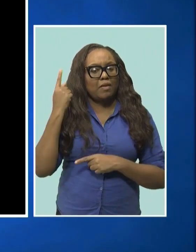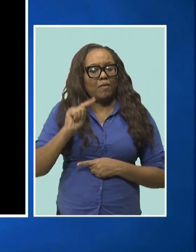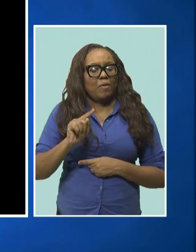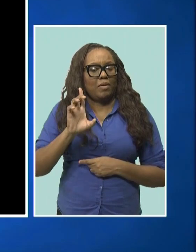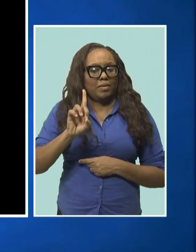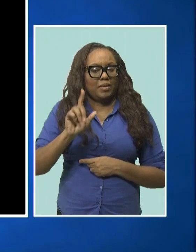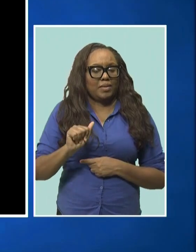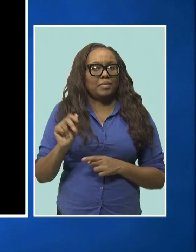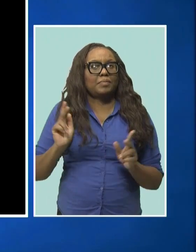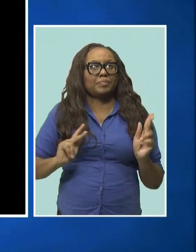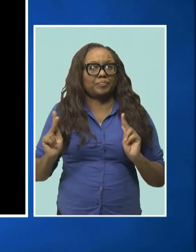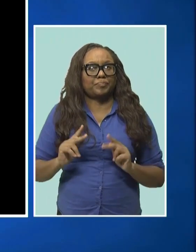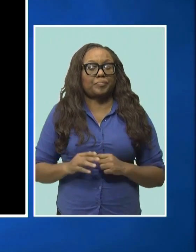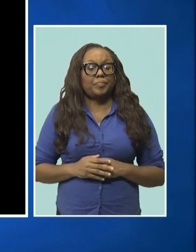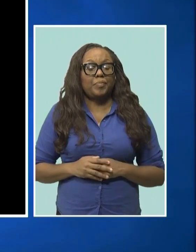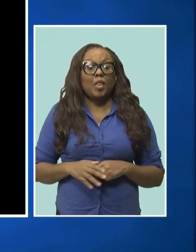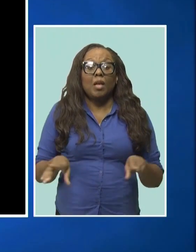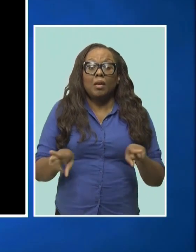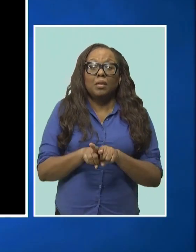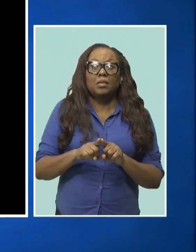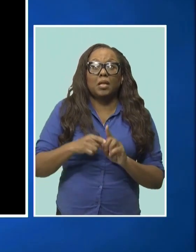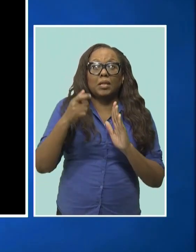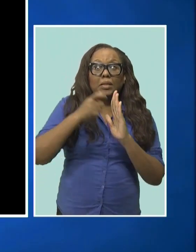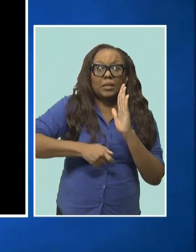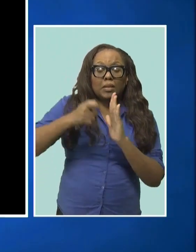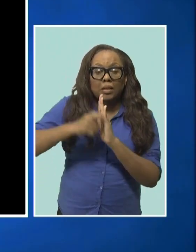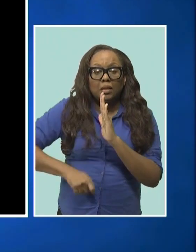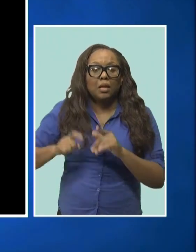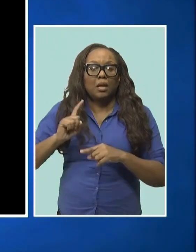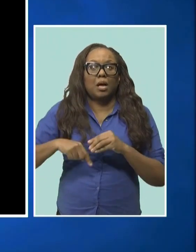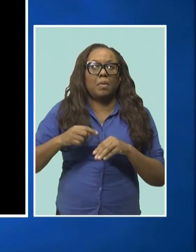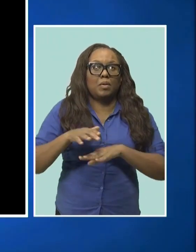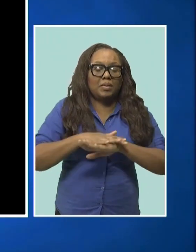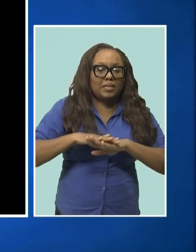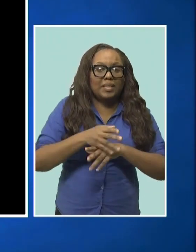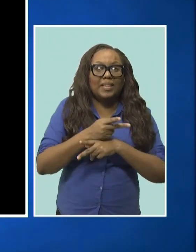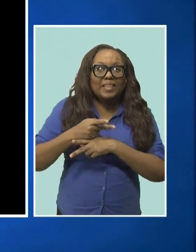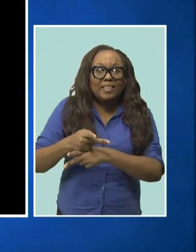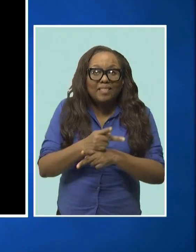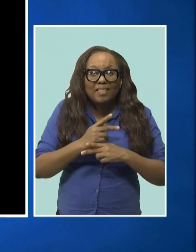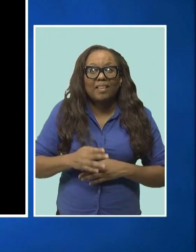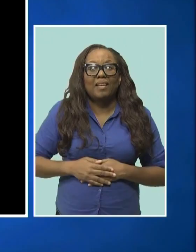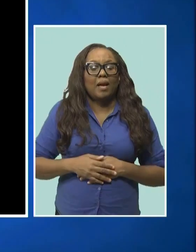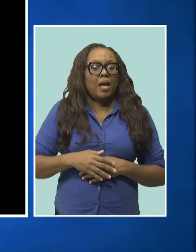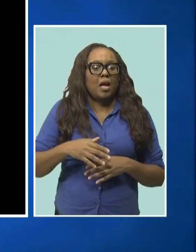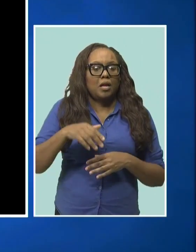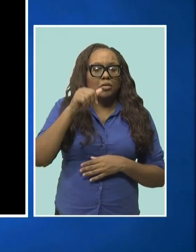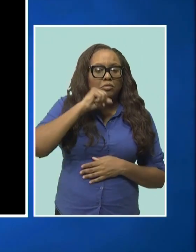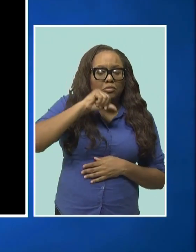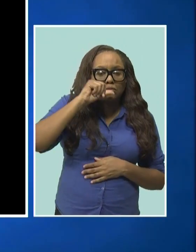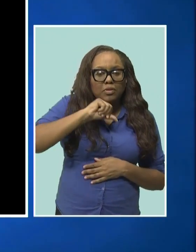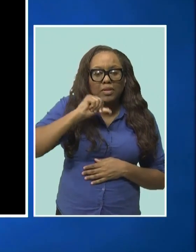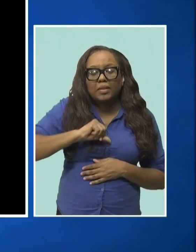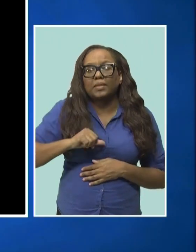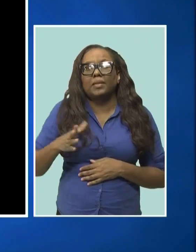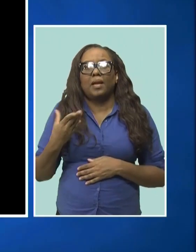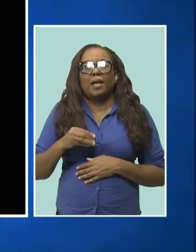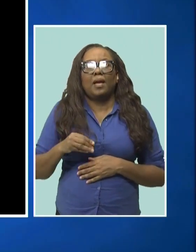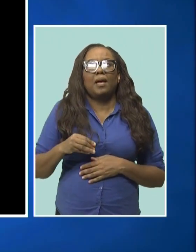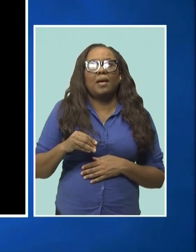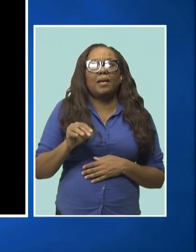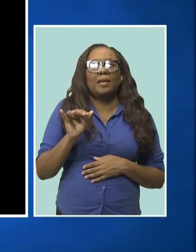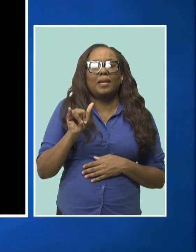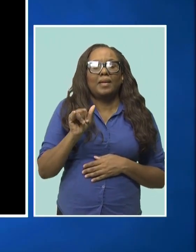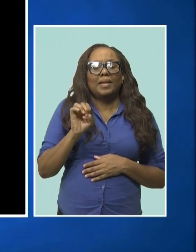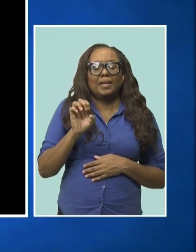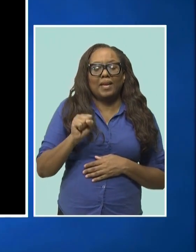YES magazine also contains features on Teaser's skincare, Lebec's creations, liquid desires, and a special spotlight on the YES